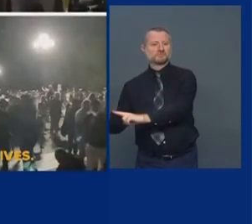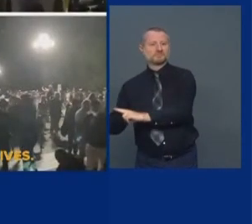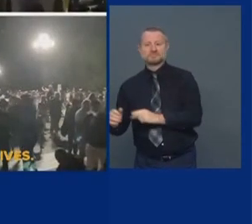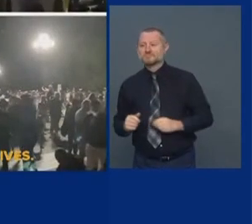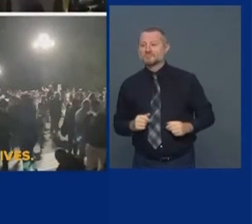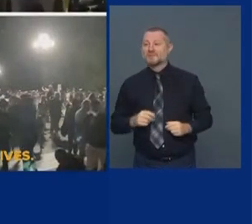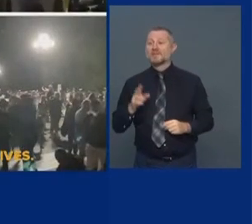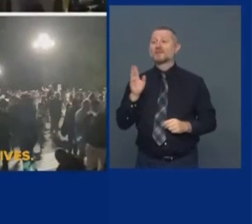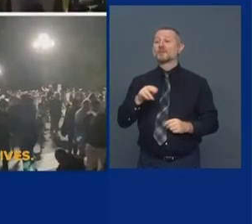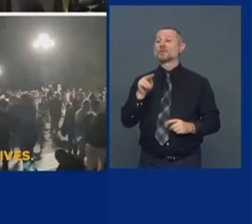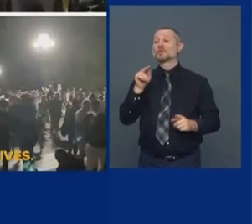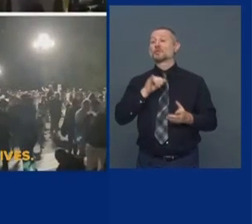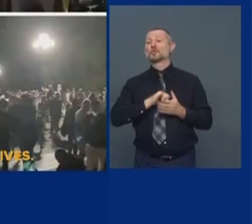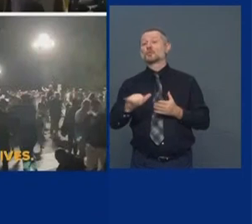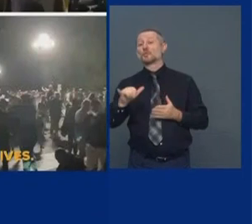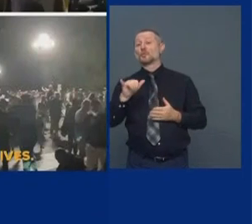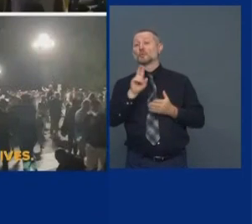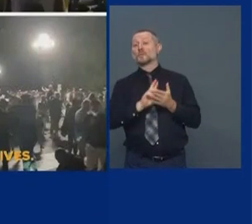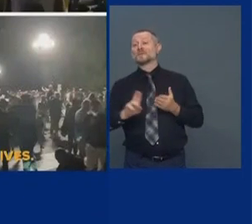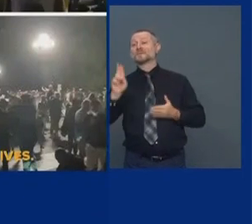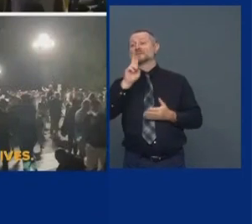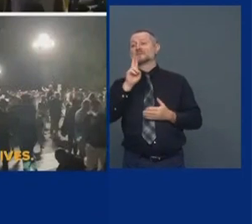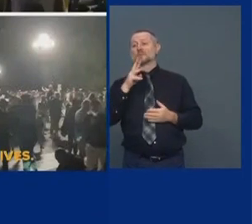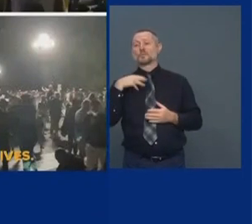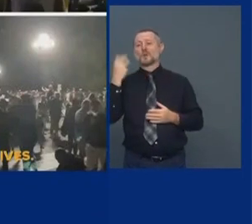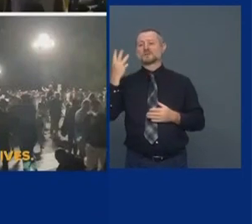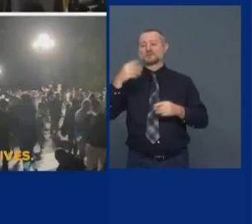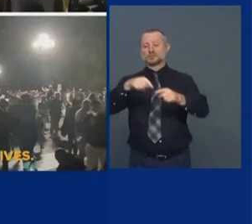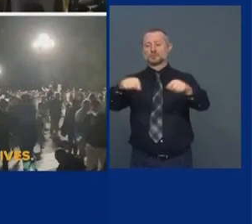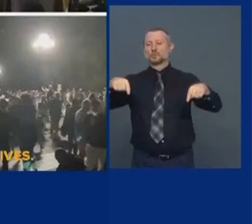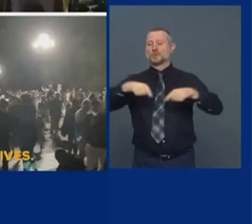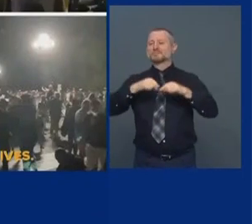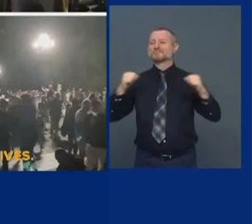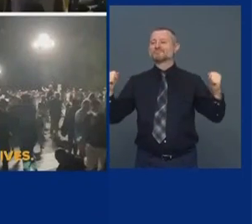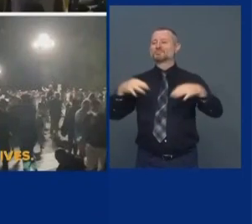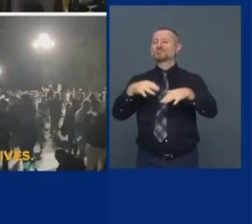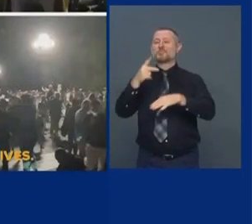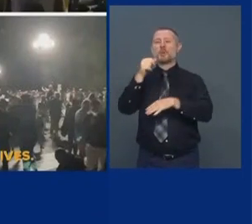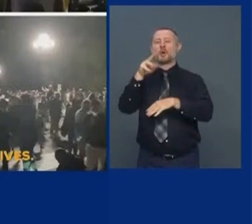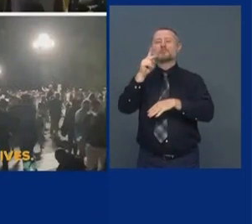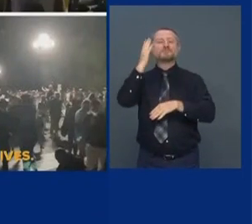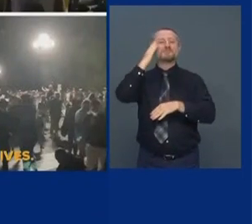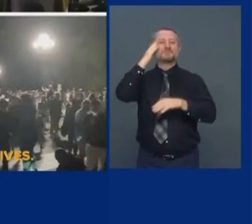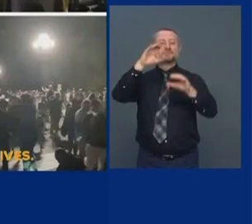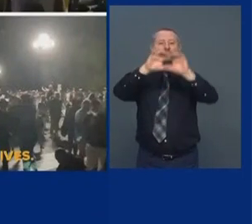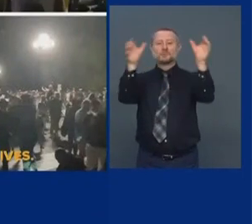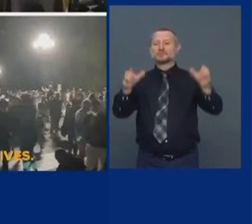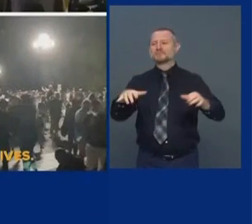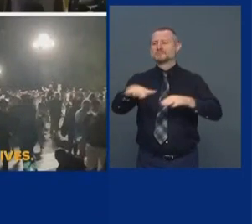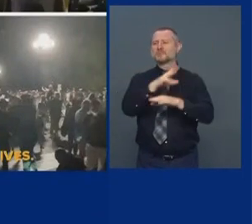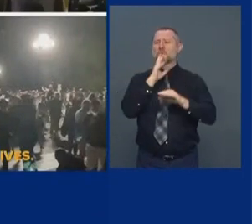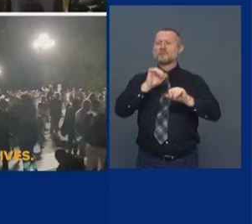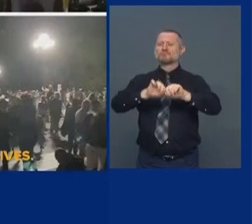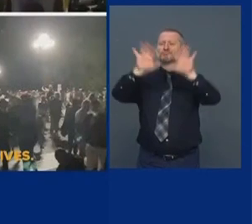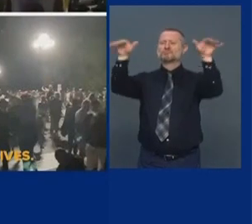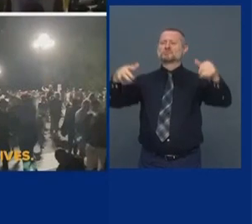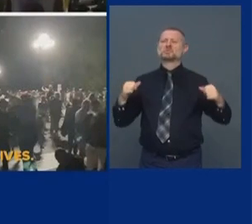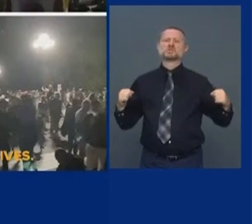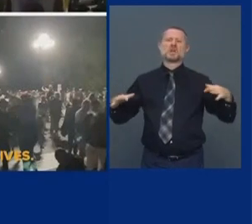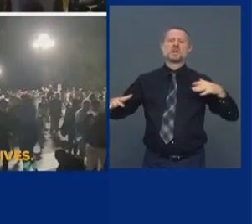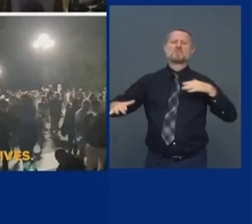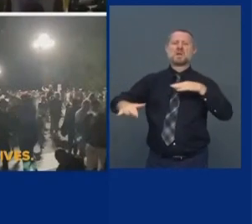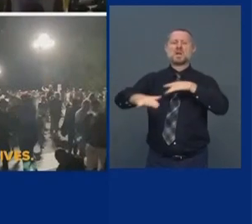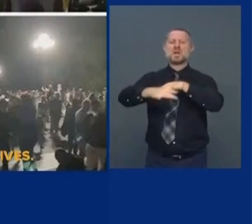in Washington Square Park this weekend in New York, they had large gatherings in Washington